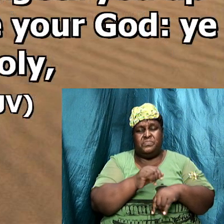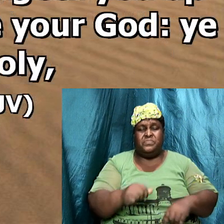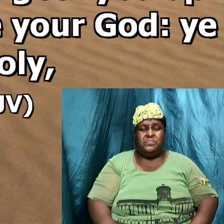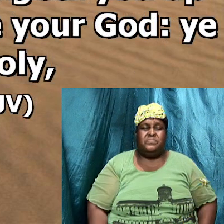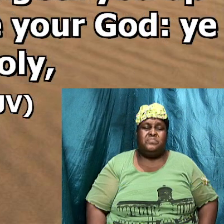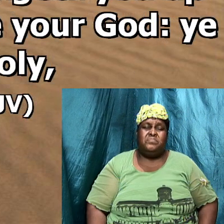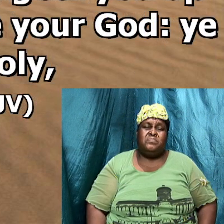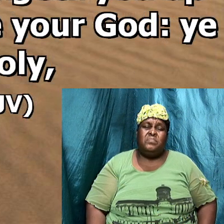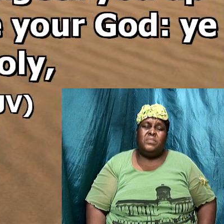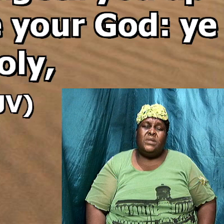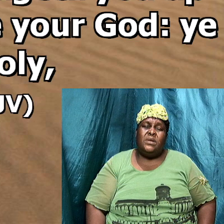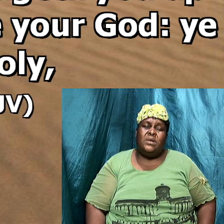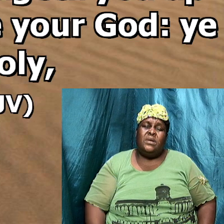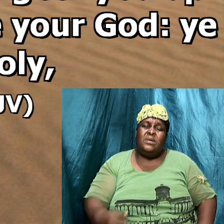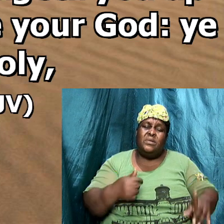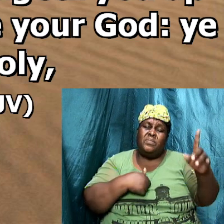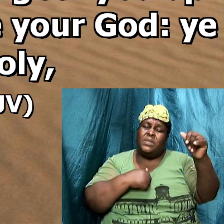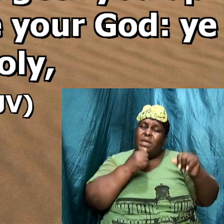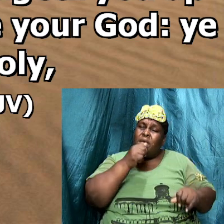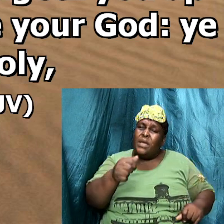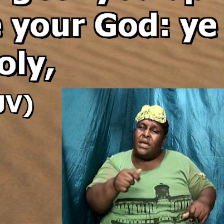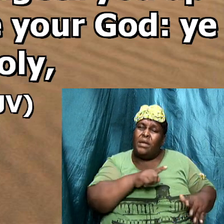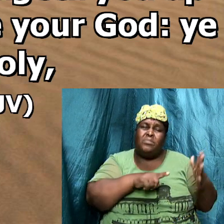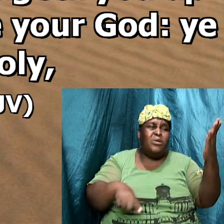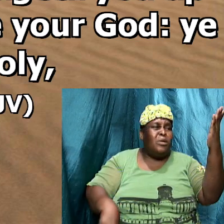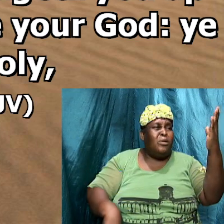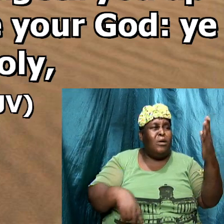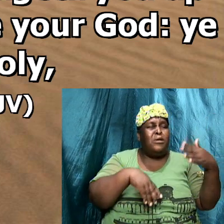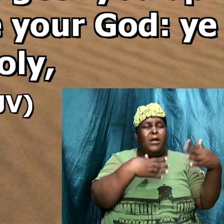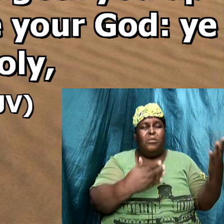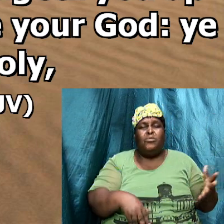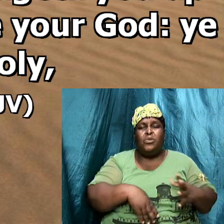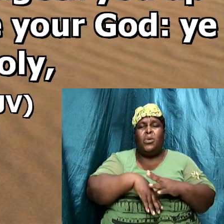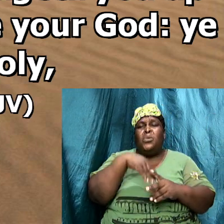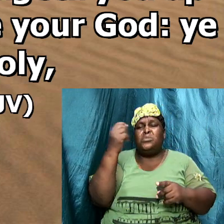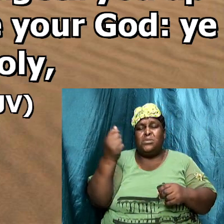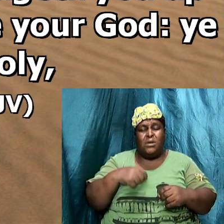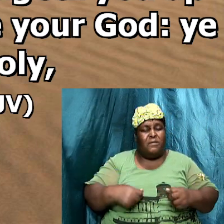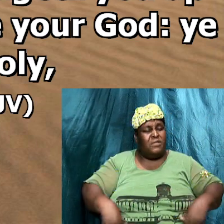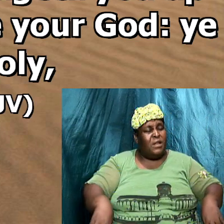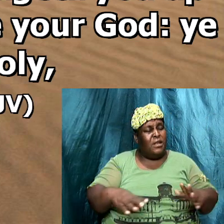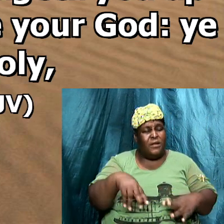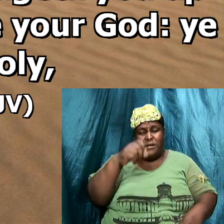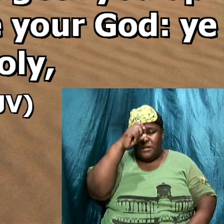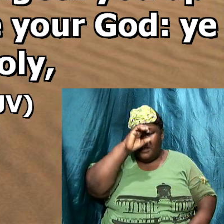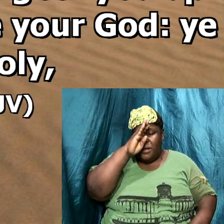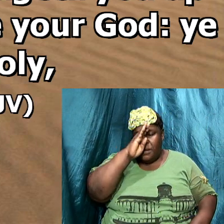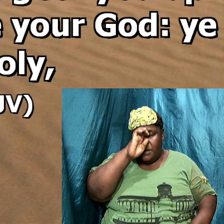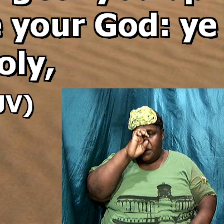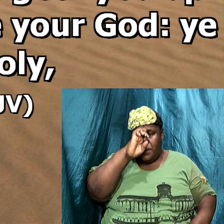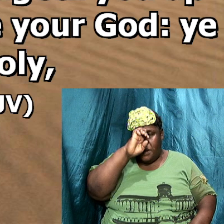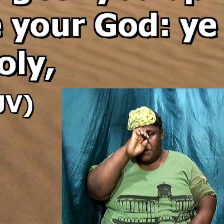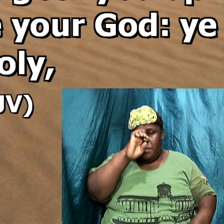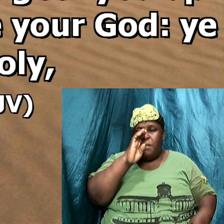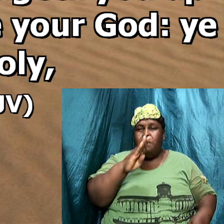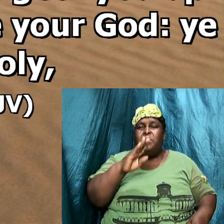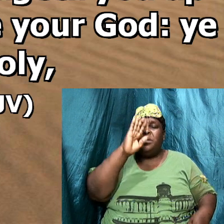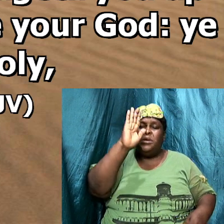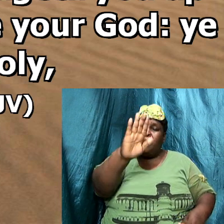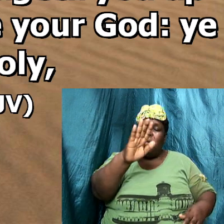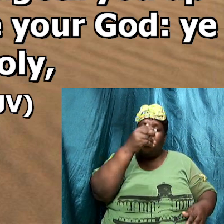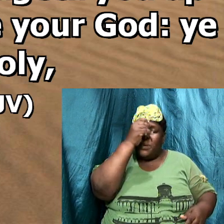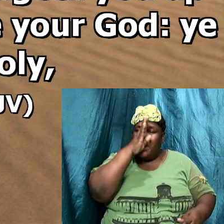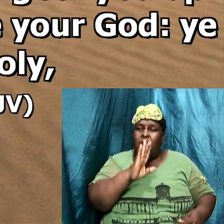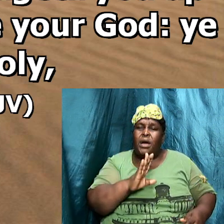For I am the Lord that bringeth you up out of the land of Egypt to be your God. He shall